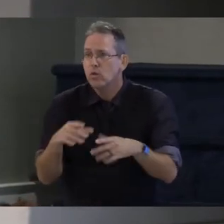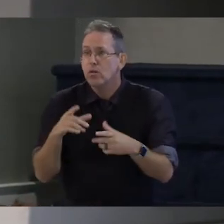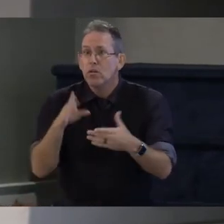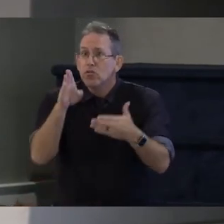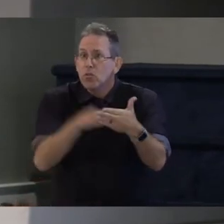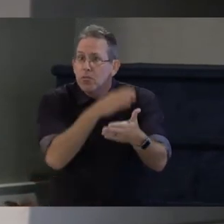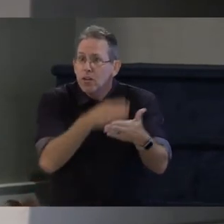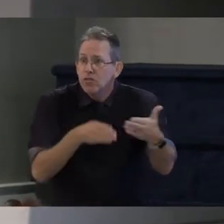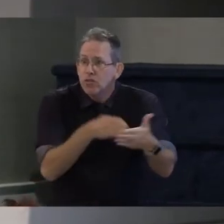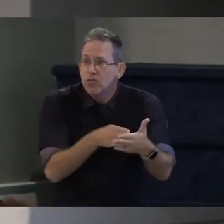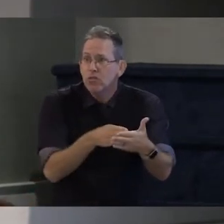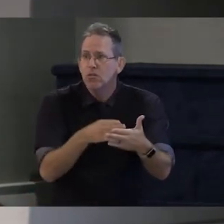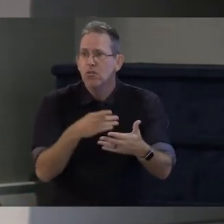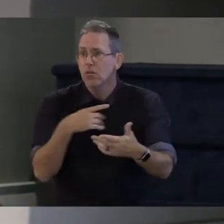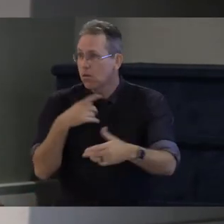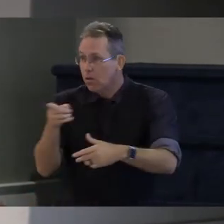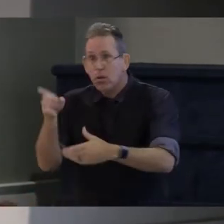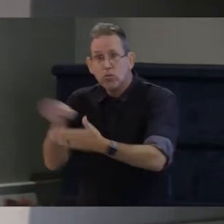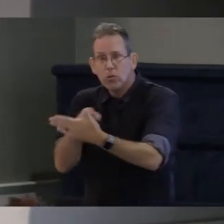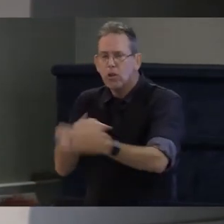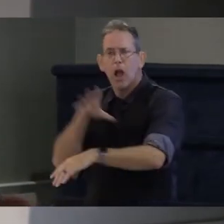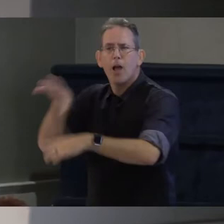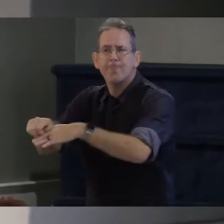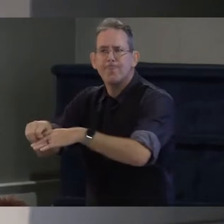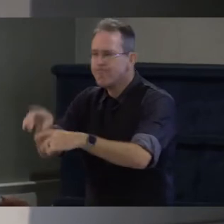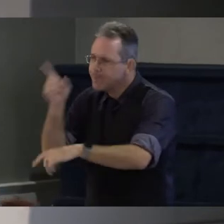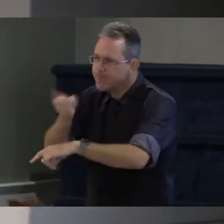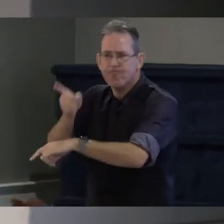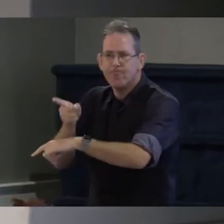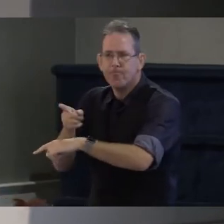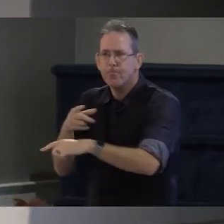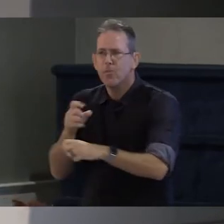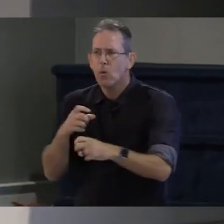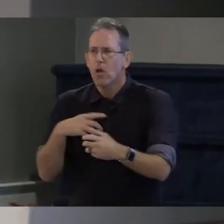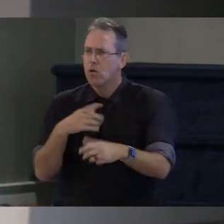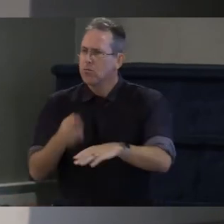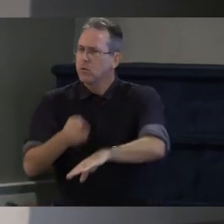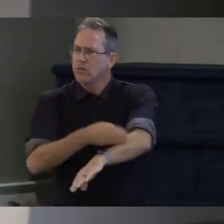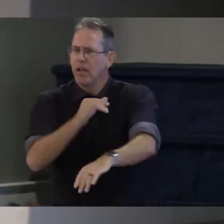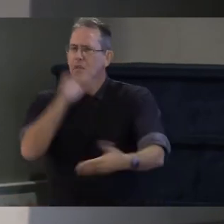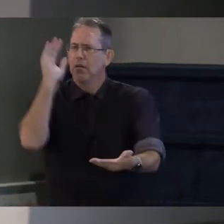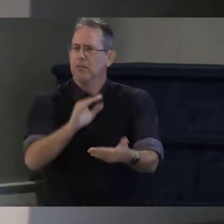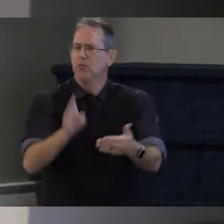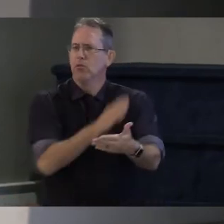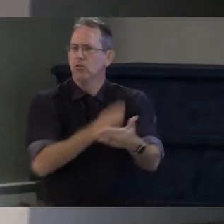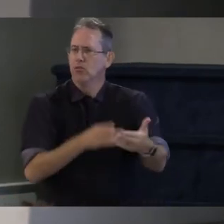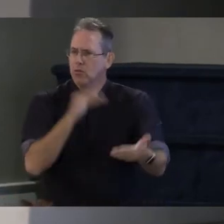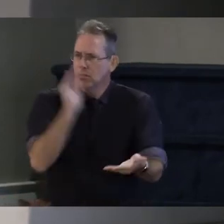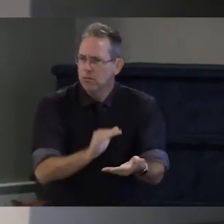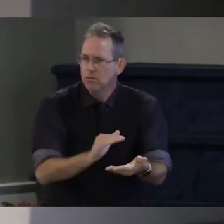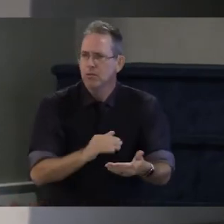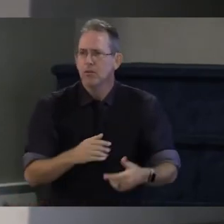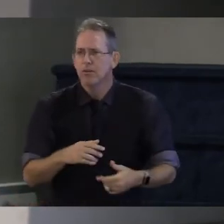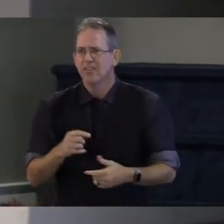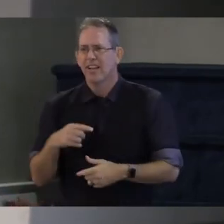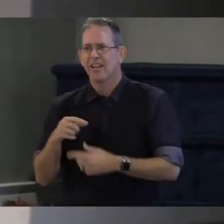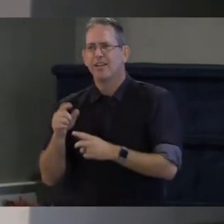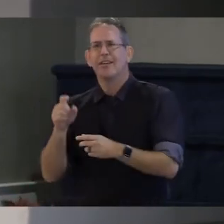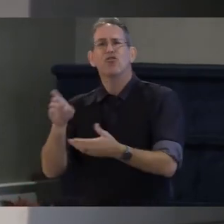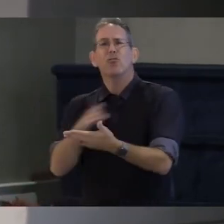it's an area where we still have a tremendous amount of work to do to address bias and discriminatory practices